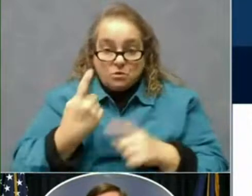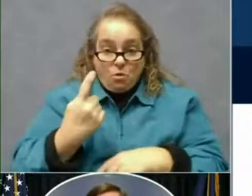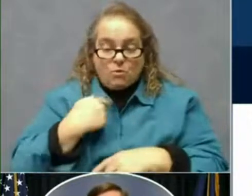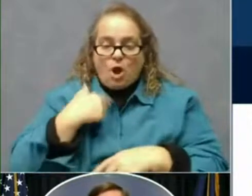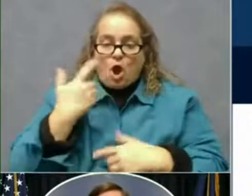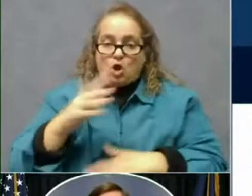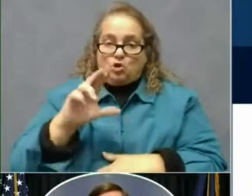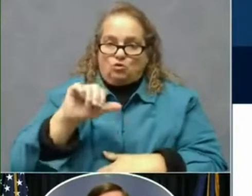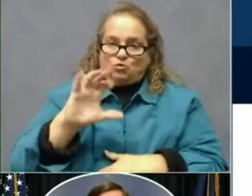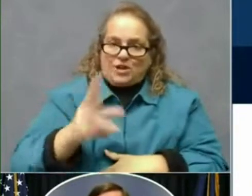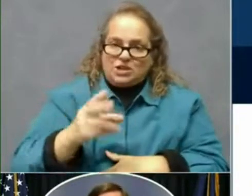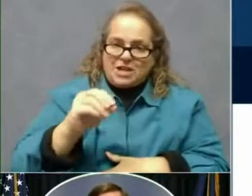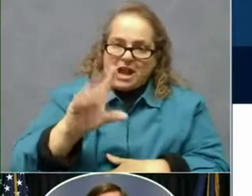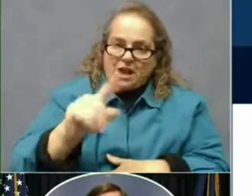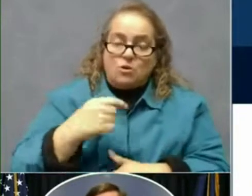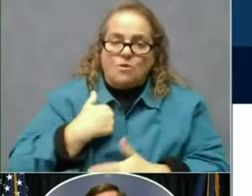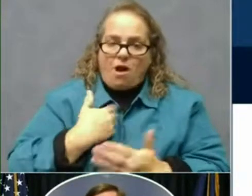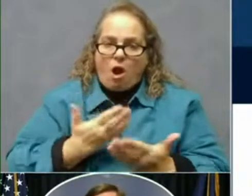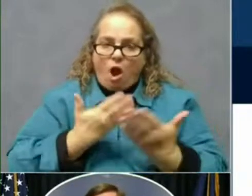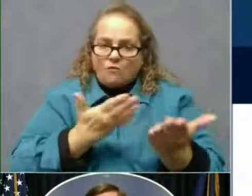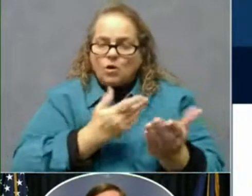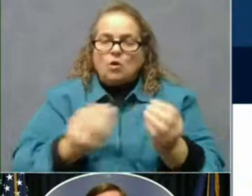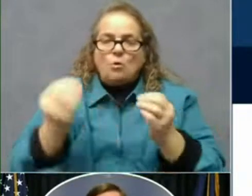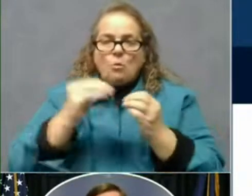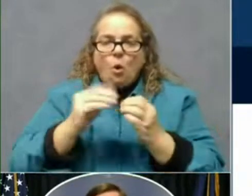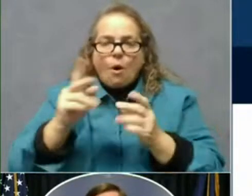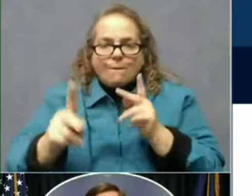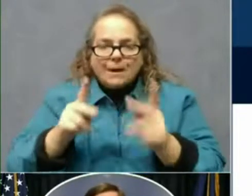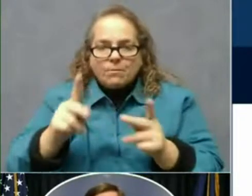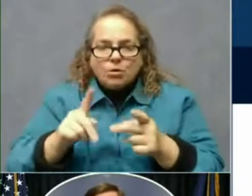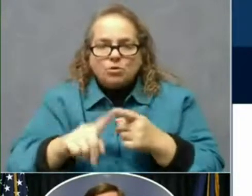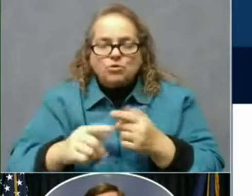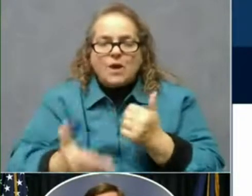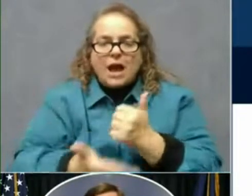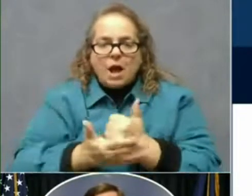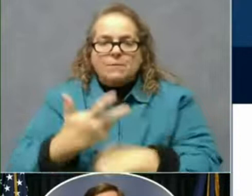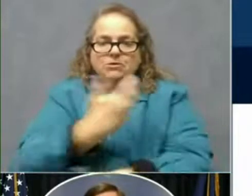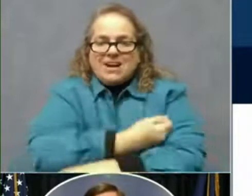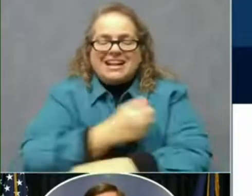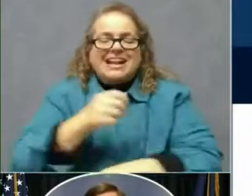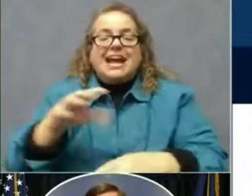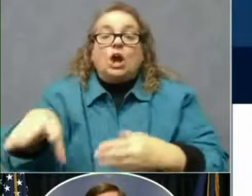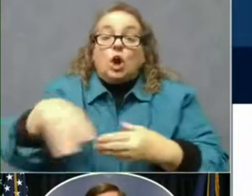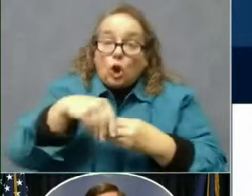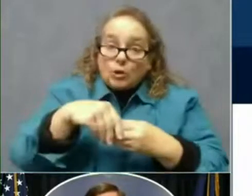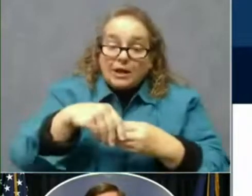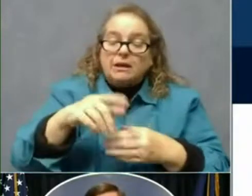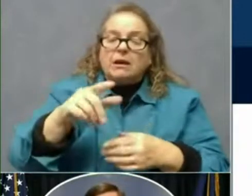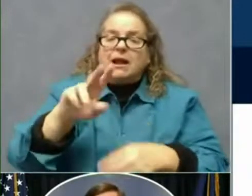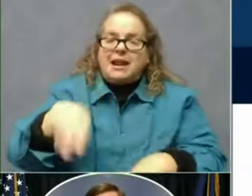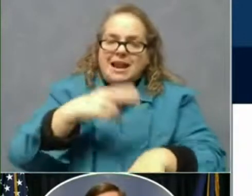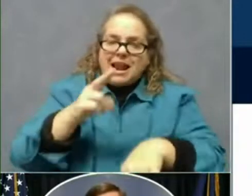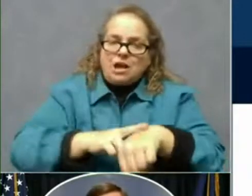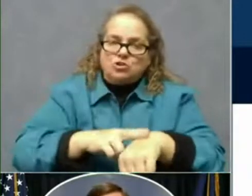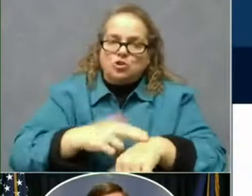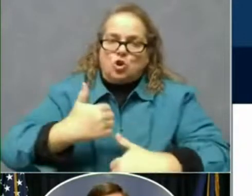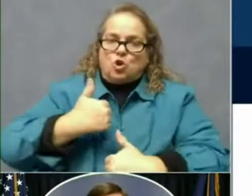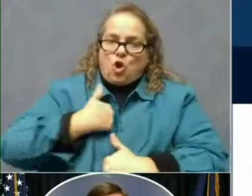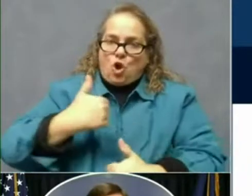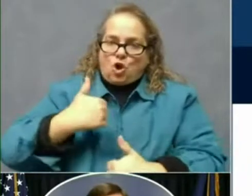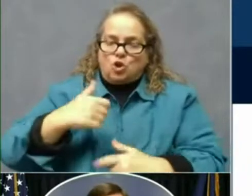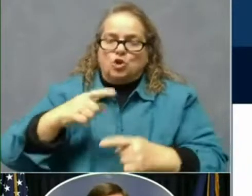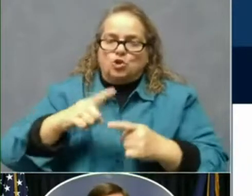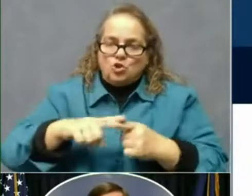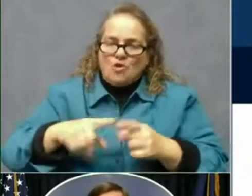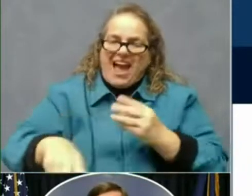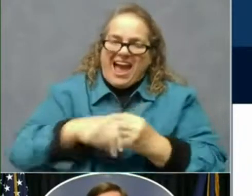offering individuals, more people, including the National Guard to supplement, and in fact, add to their teams.